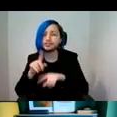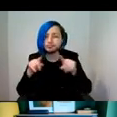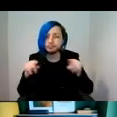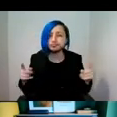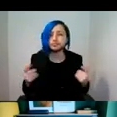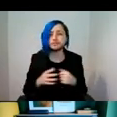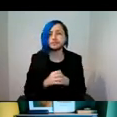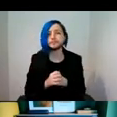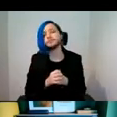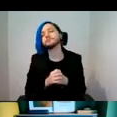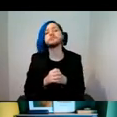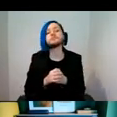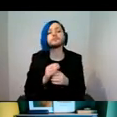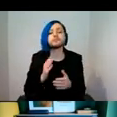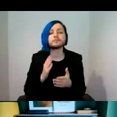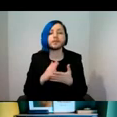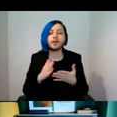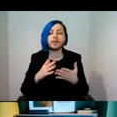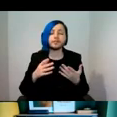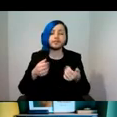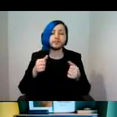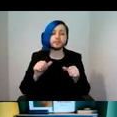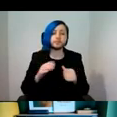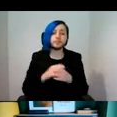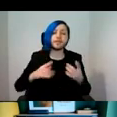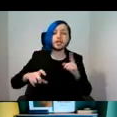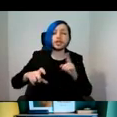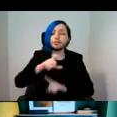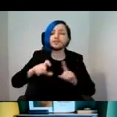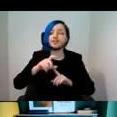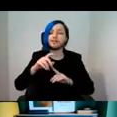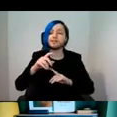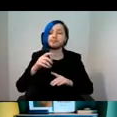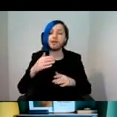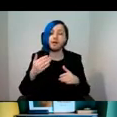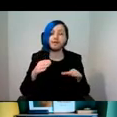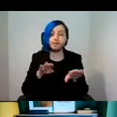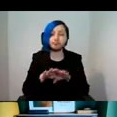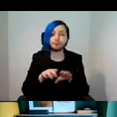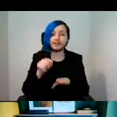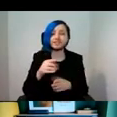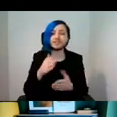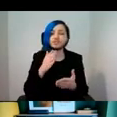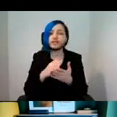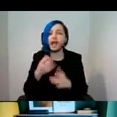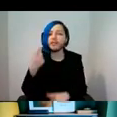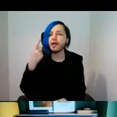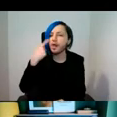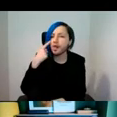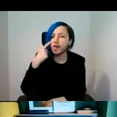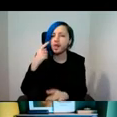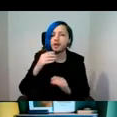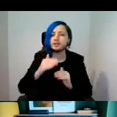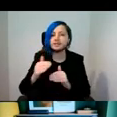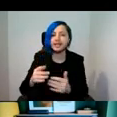The community of practice that we're involved in and representing, I would describe as a probing stage. And some of those